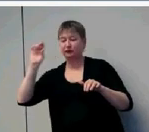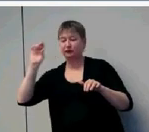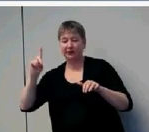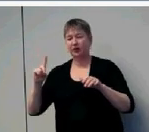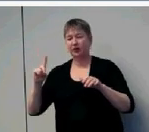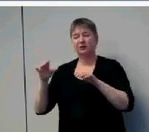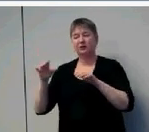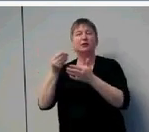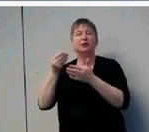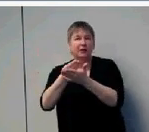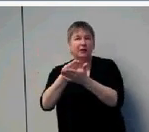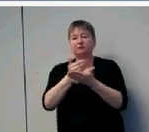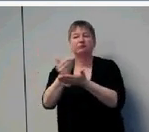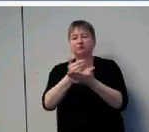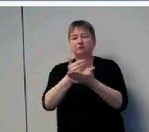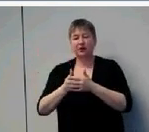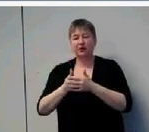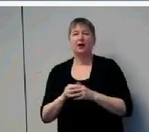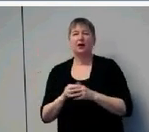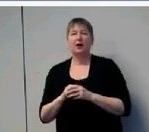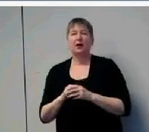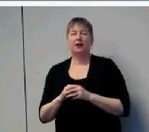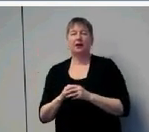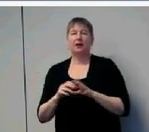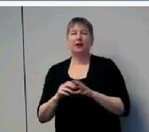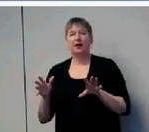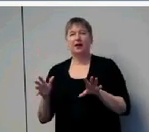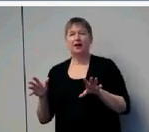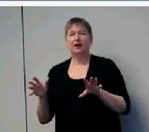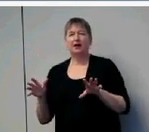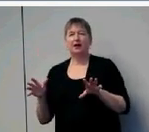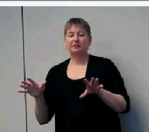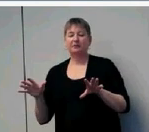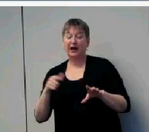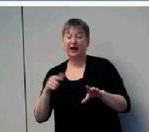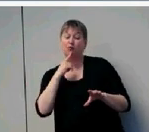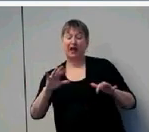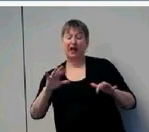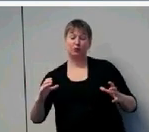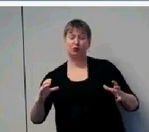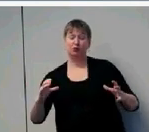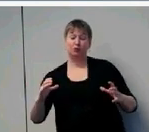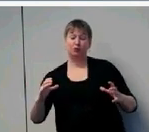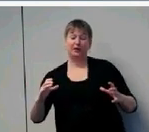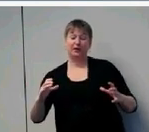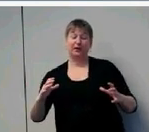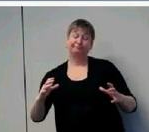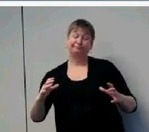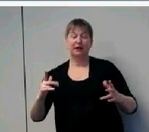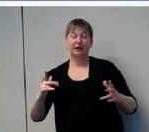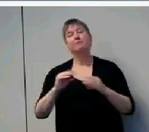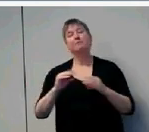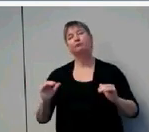than a typical U.S. sample. We worked hard not to just have Lake Wobegon smart children or